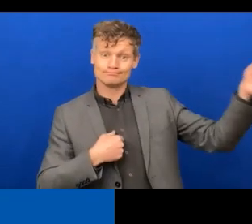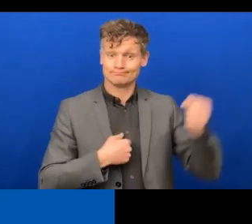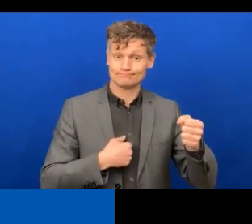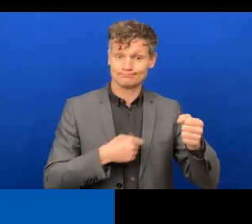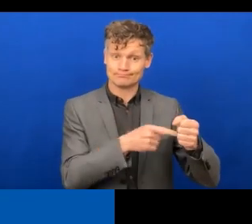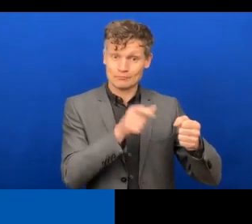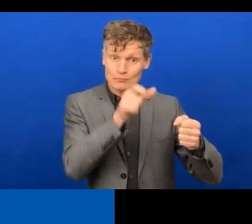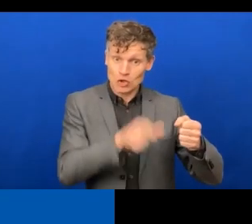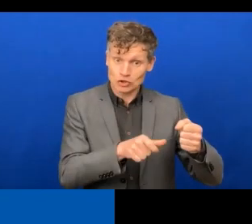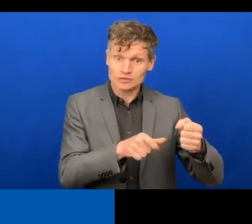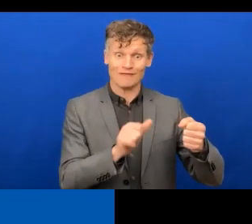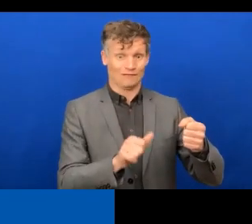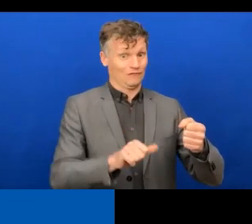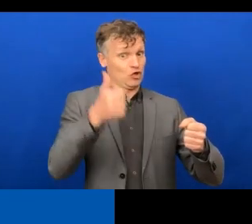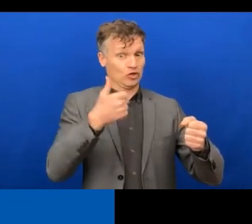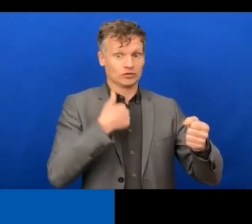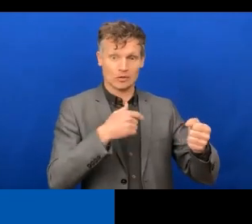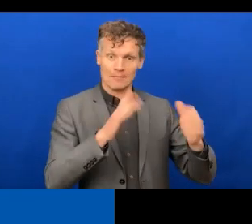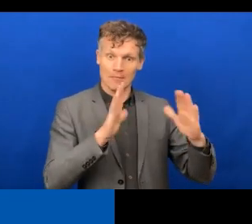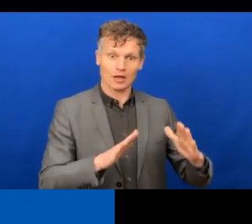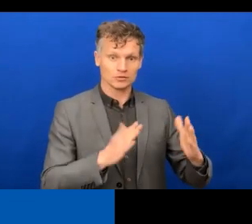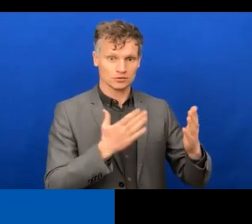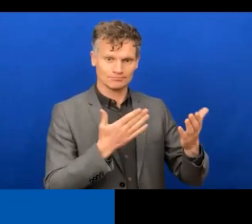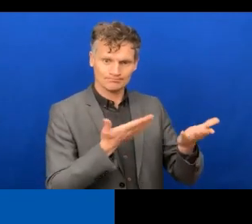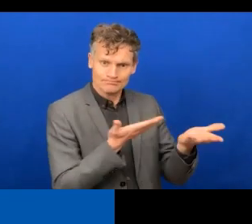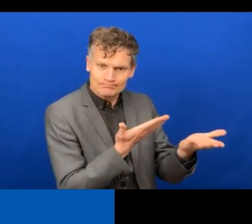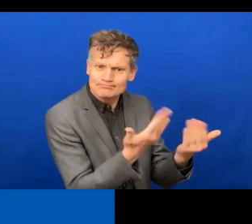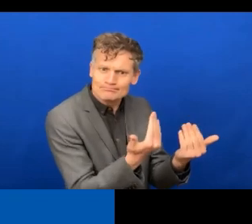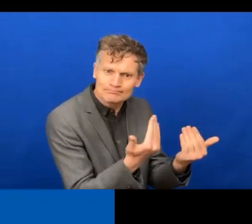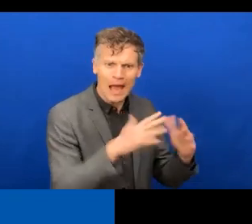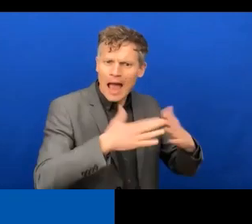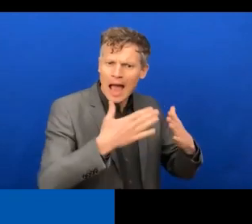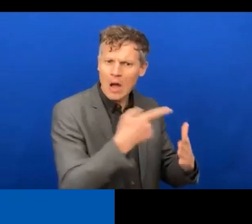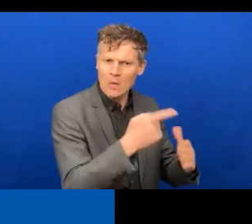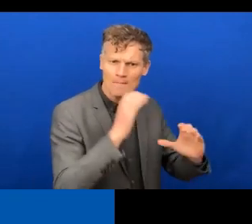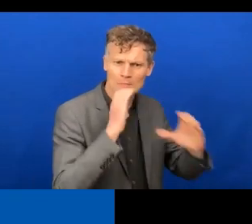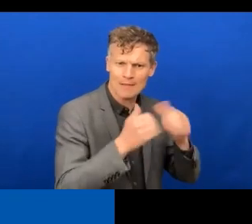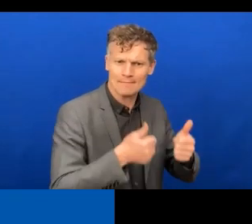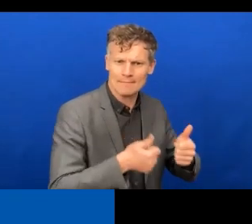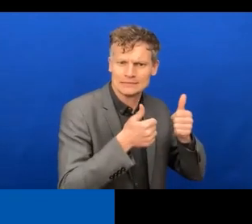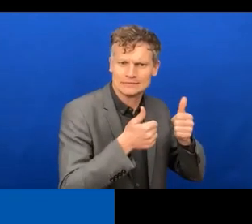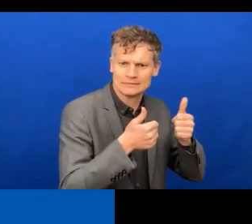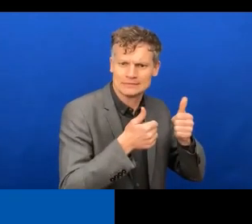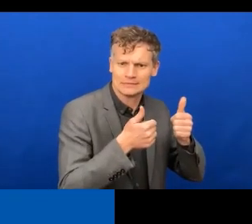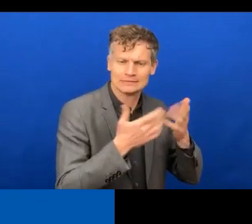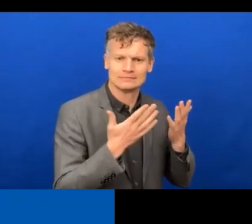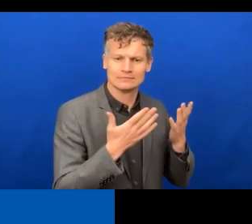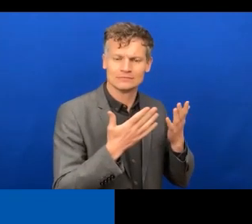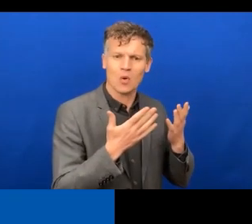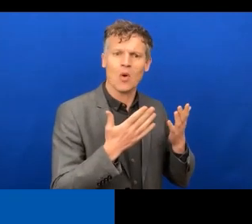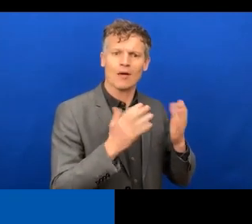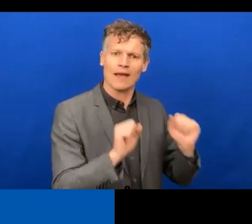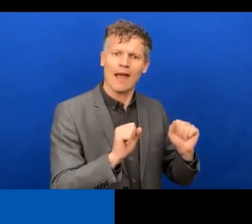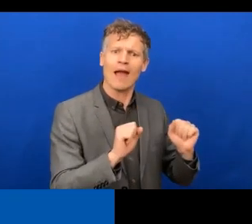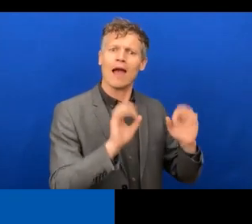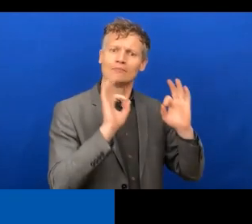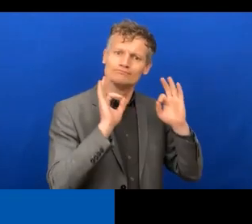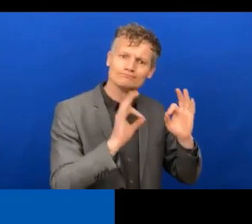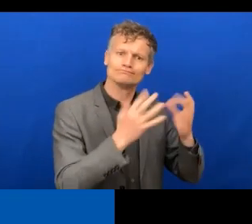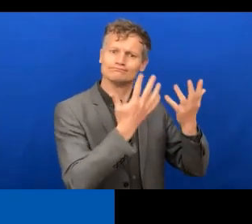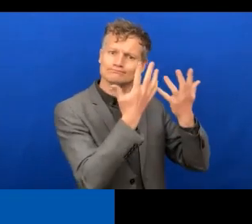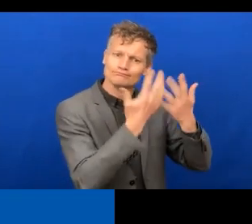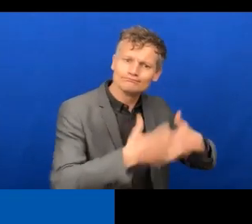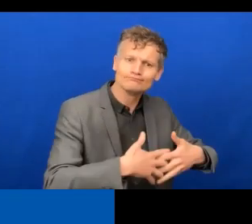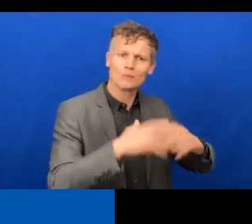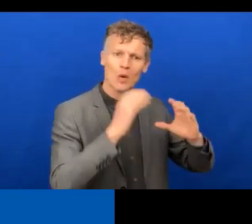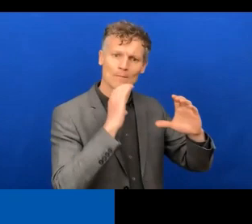communicate, and how we like to be addressed and how we work so that we can be effective. So those are the sort of, if you like soft adjustments, then there are